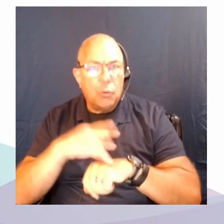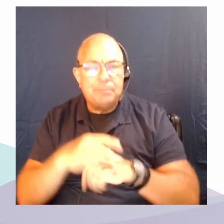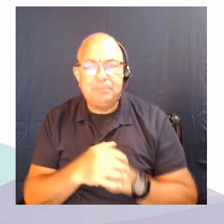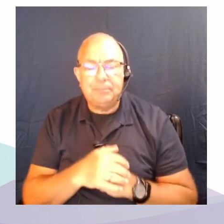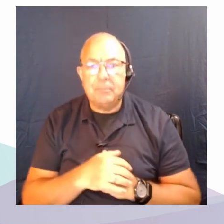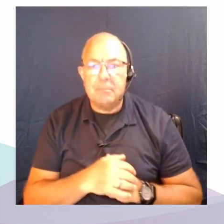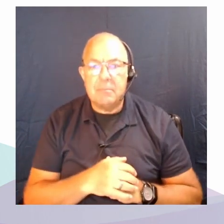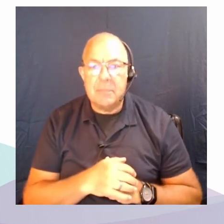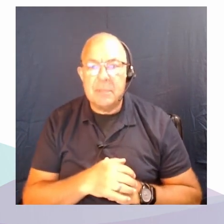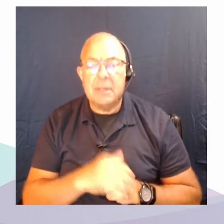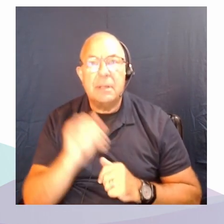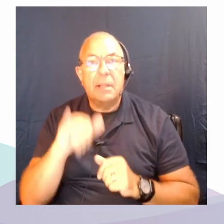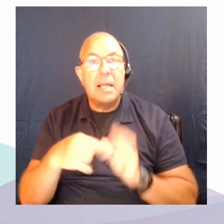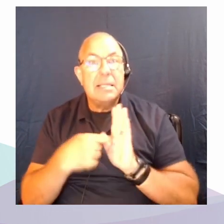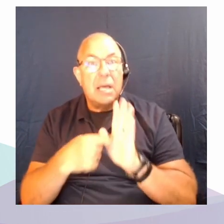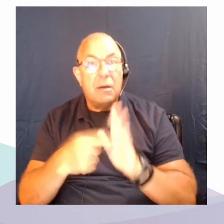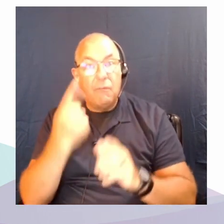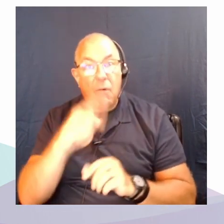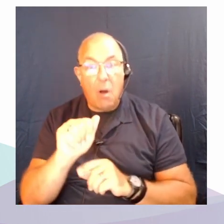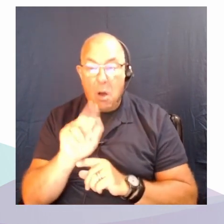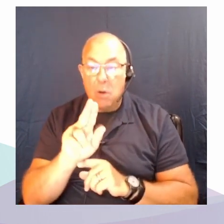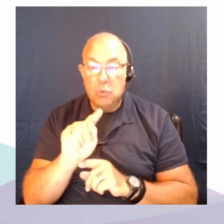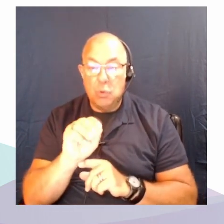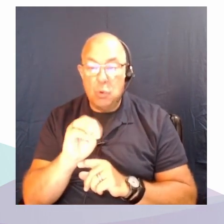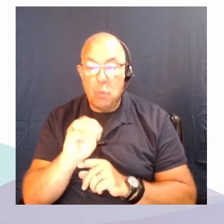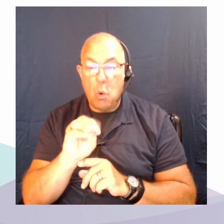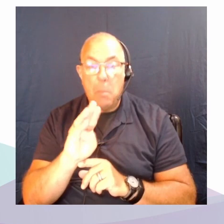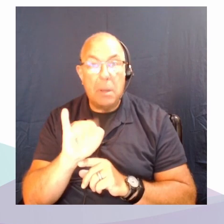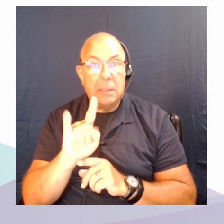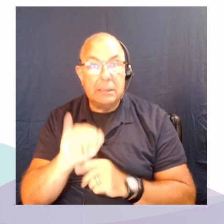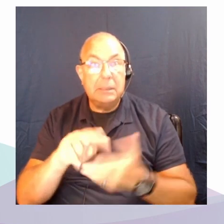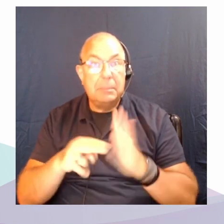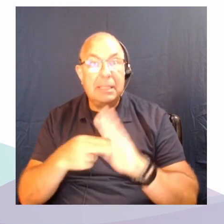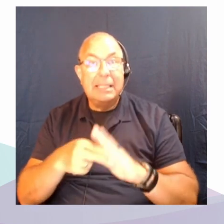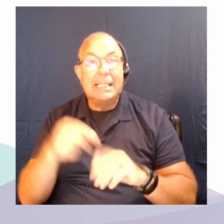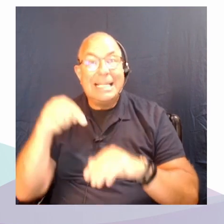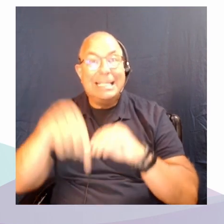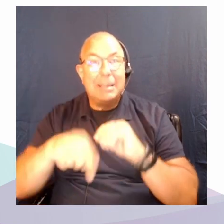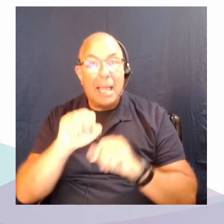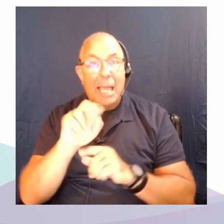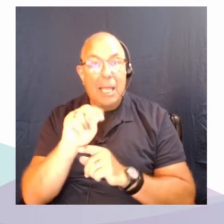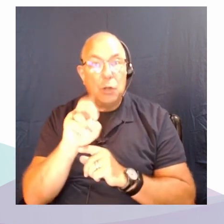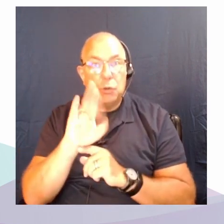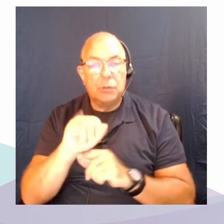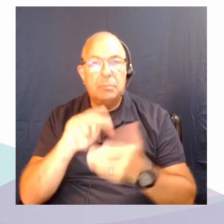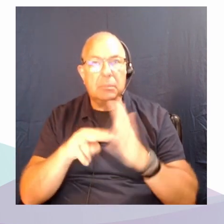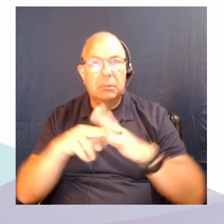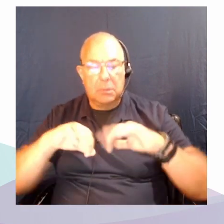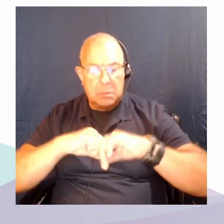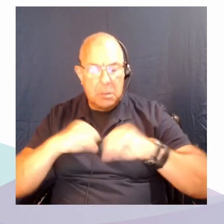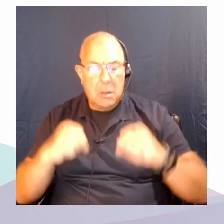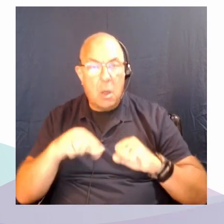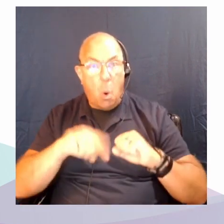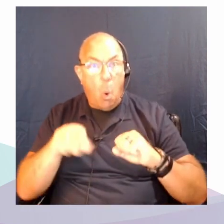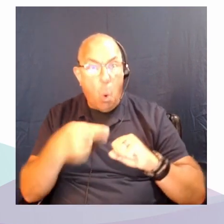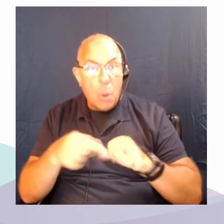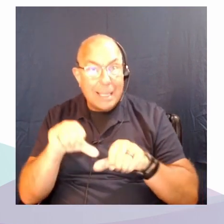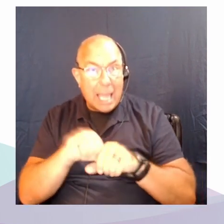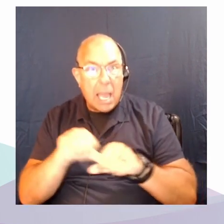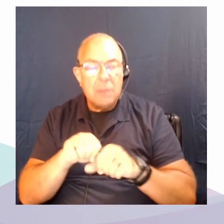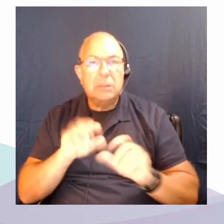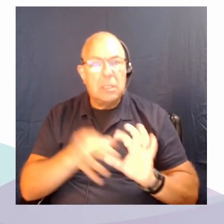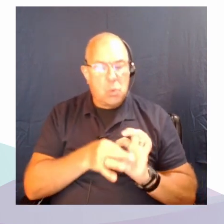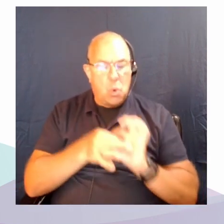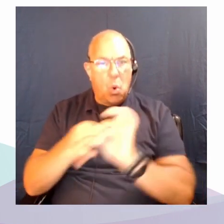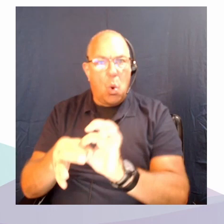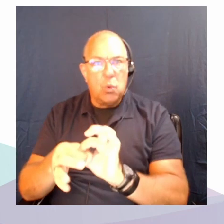automobility again, deep energy literacy is about seeing beyond the fuel source to the social relations that need to be remade.